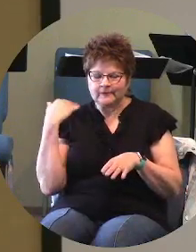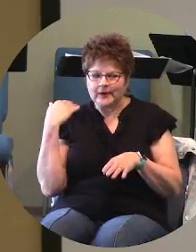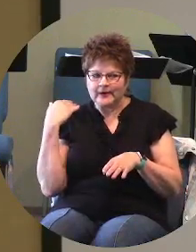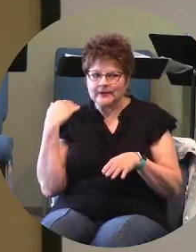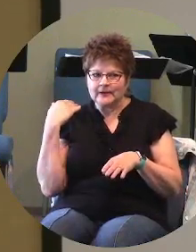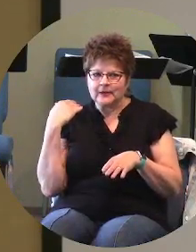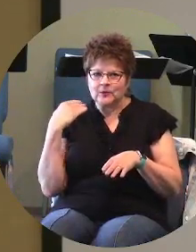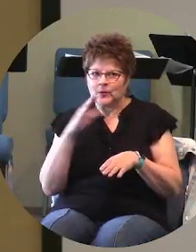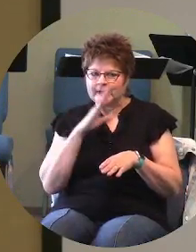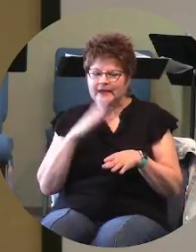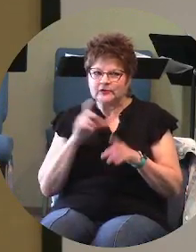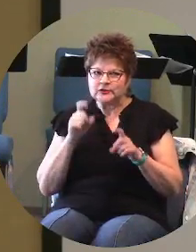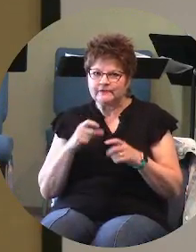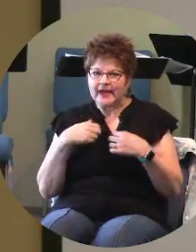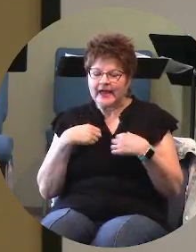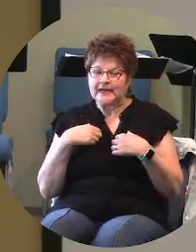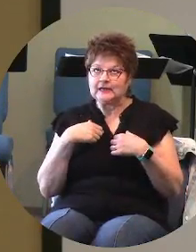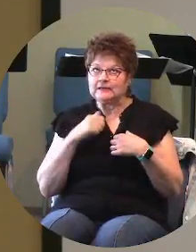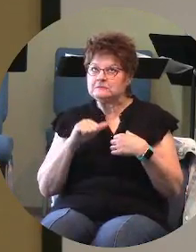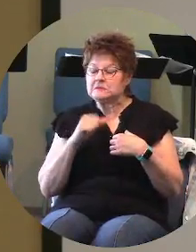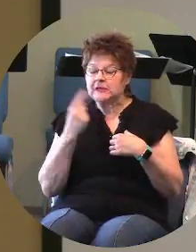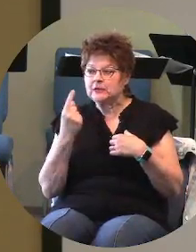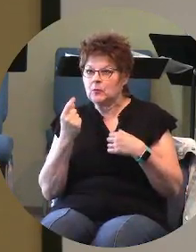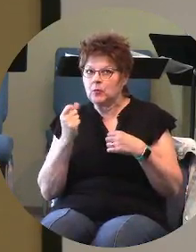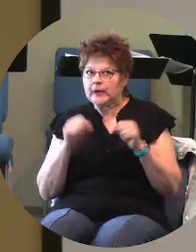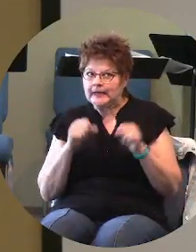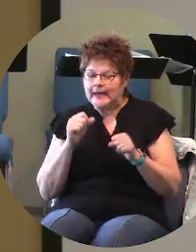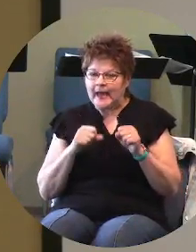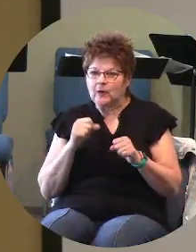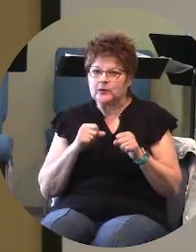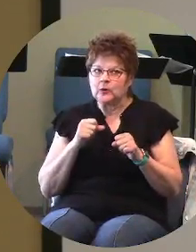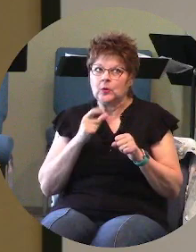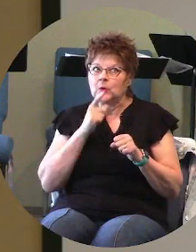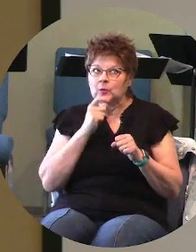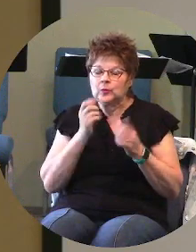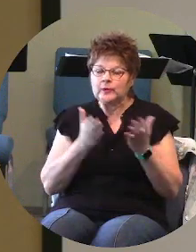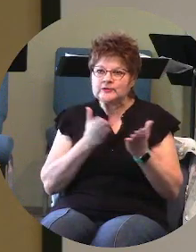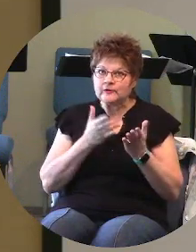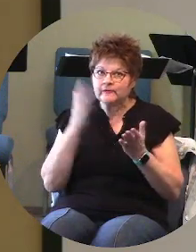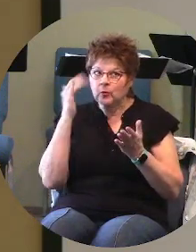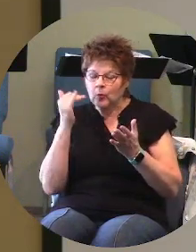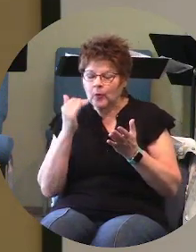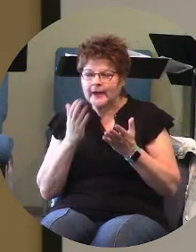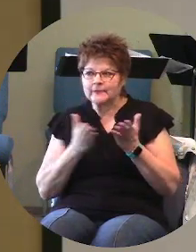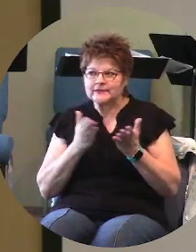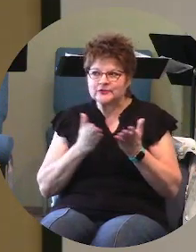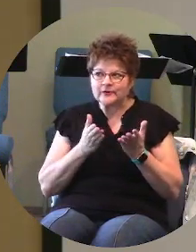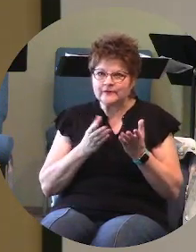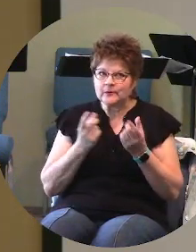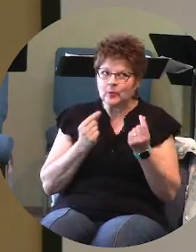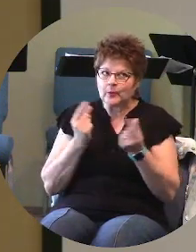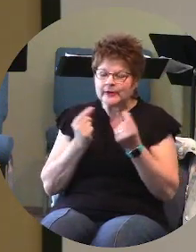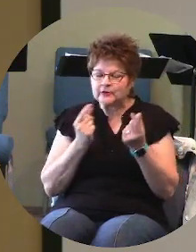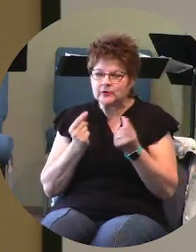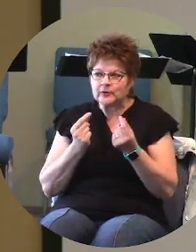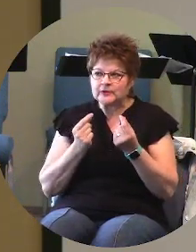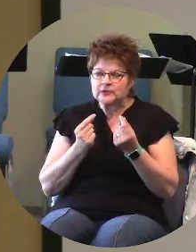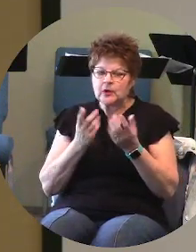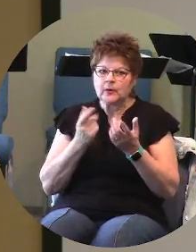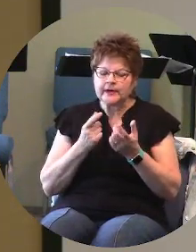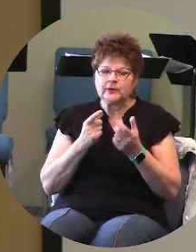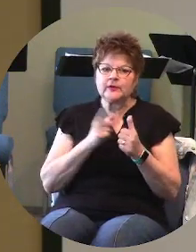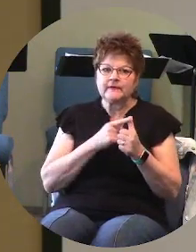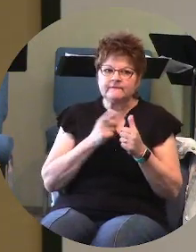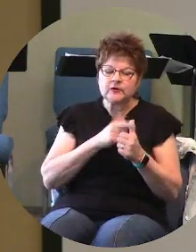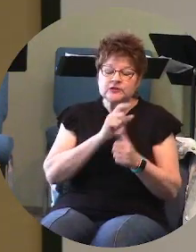anyone doubt who we serve why we serve and what we do and so what i want to do is i want to go the very first psalm